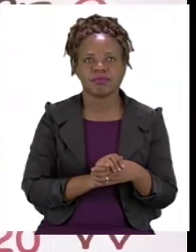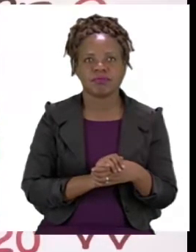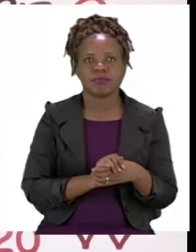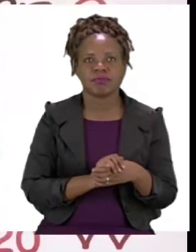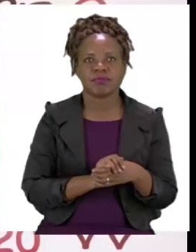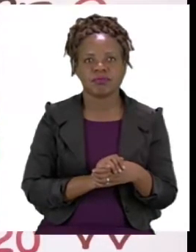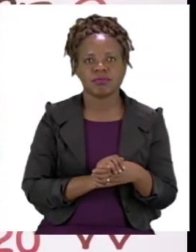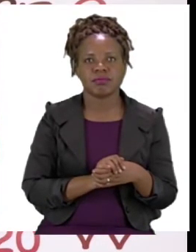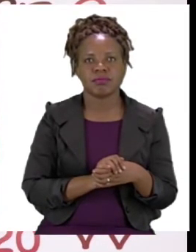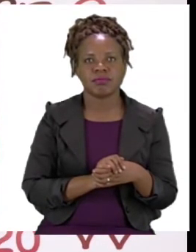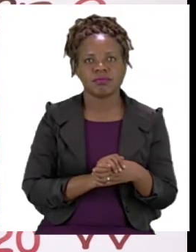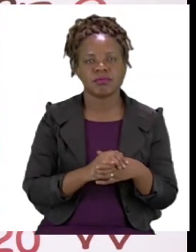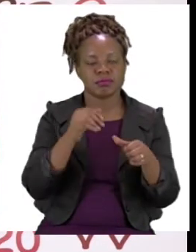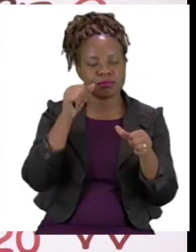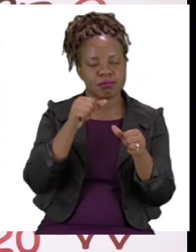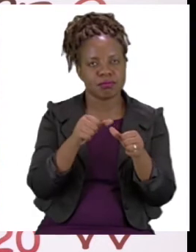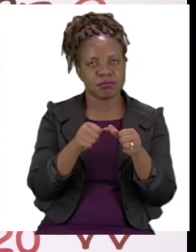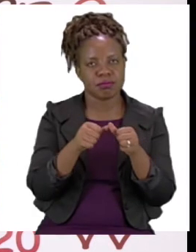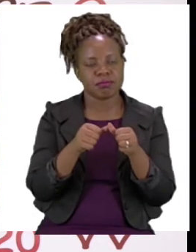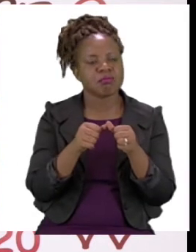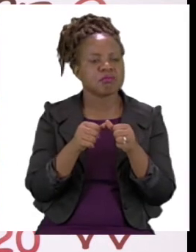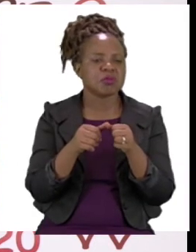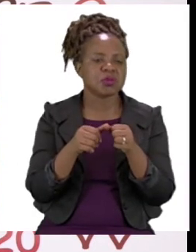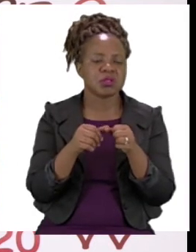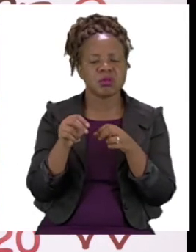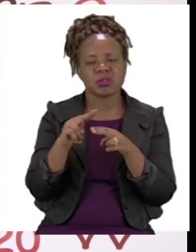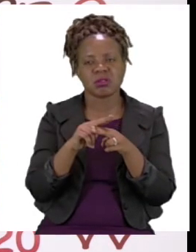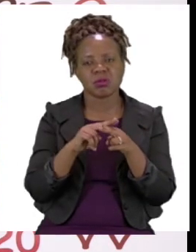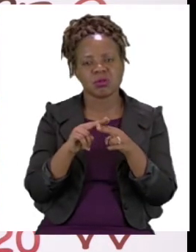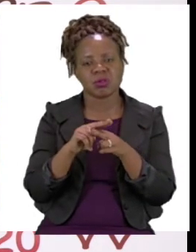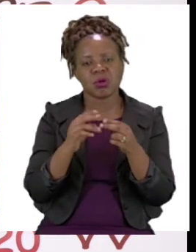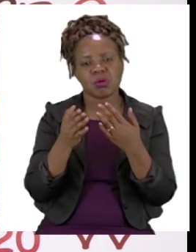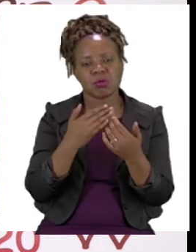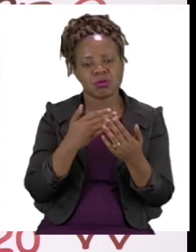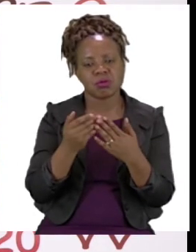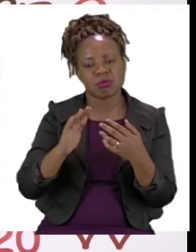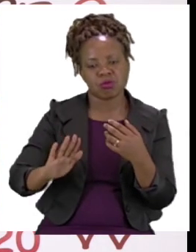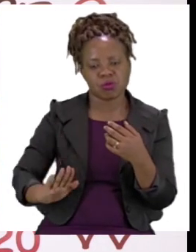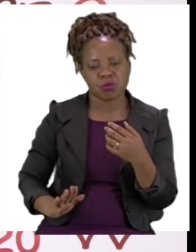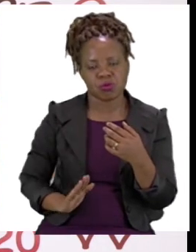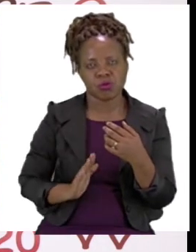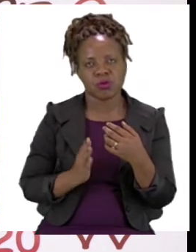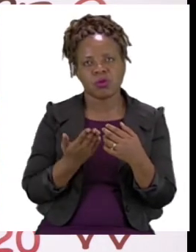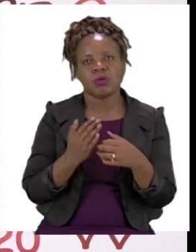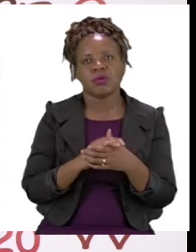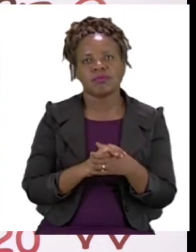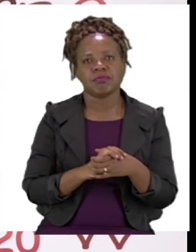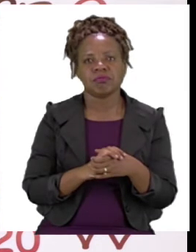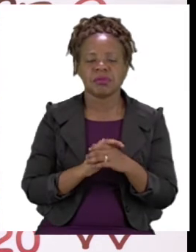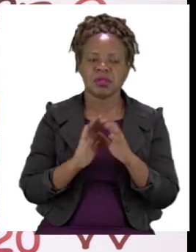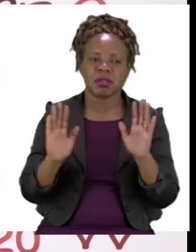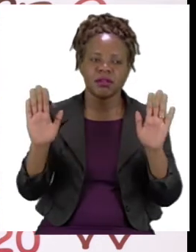Now remember, you can use anything for counters boys and girls. I am using bottle tops but you can use colours,